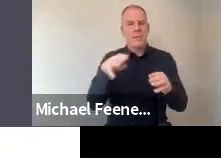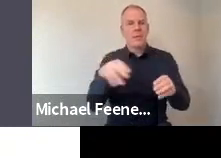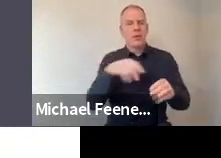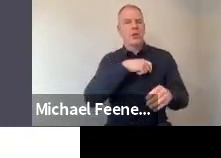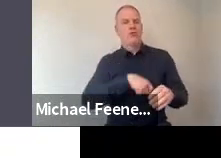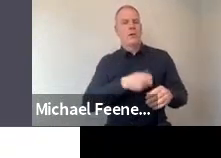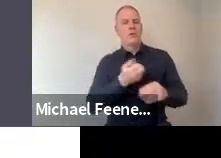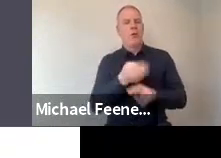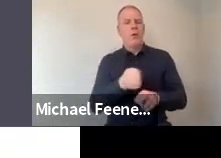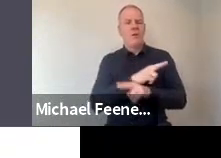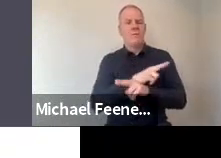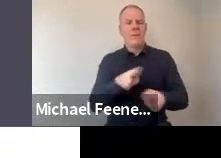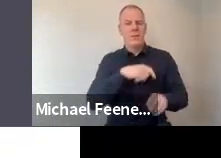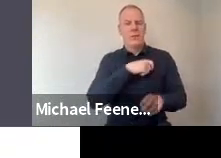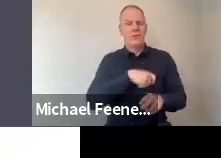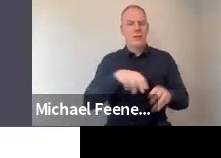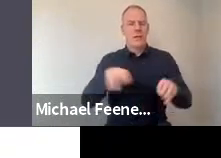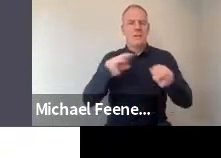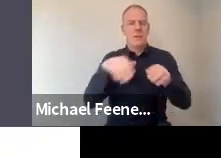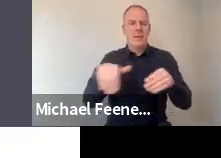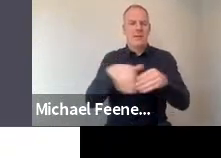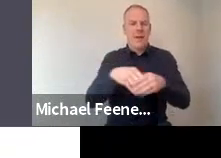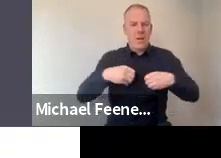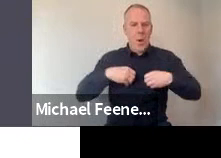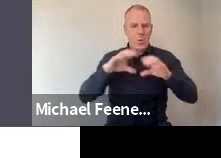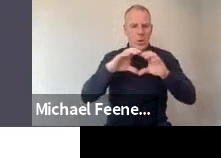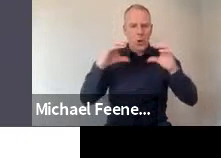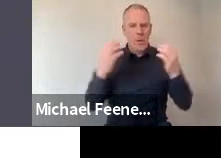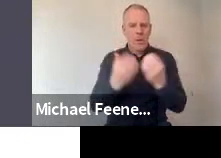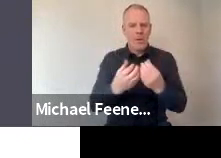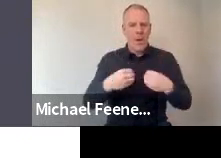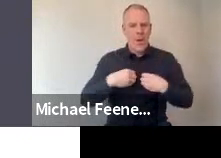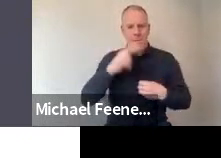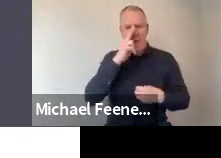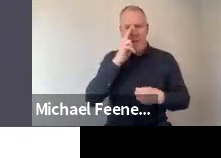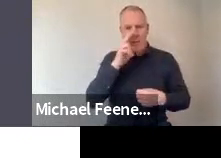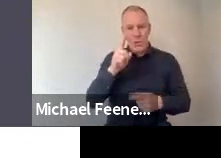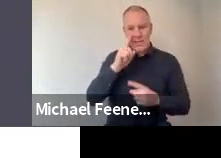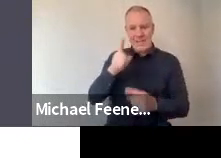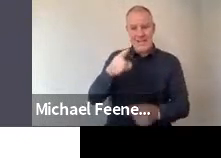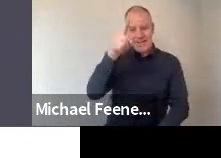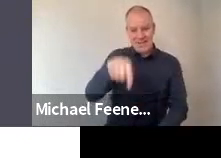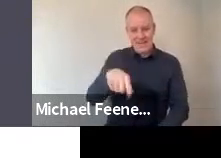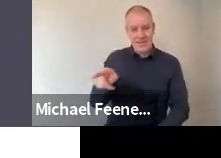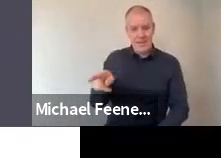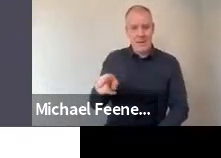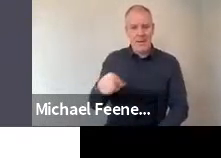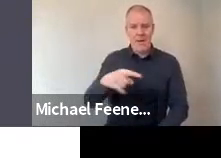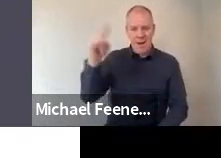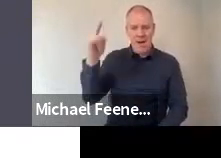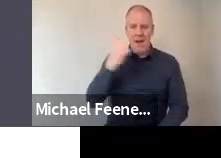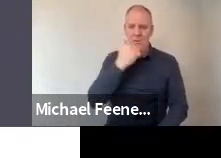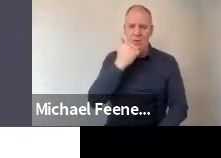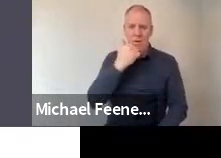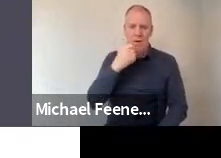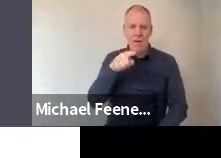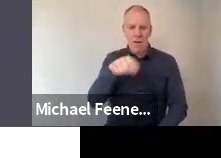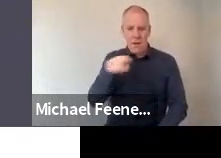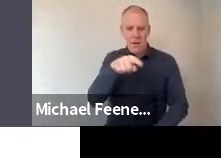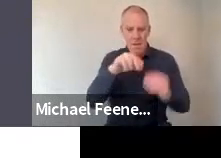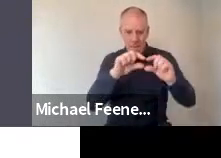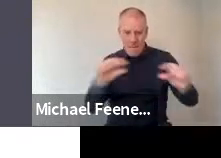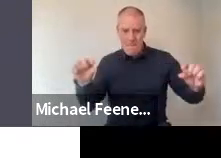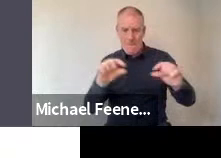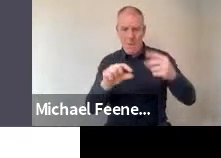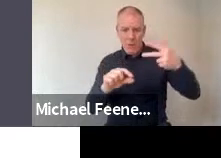distrust those in their community, those in their neighborhood. And you can see that that's a pretty high level of trust, but actually not